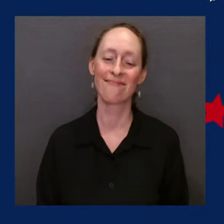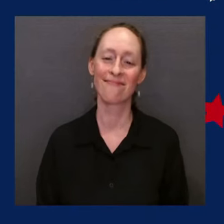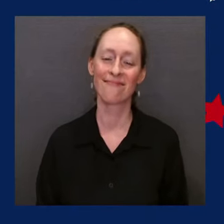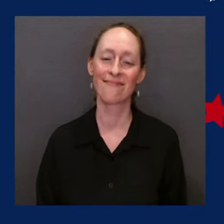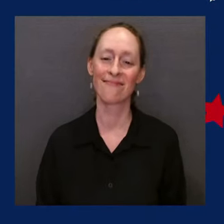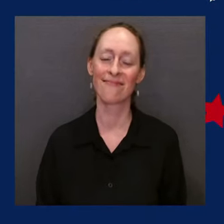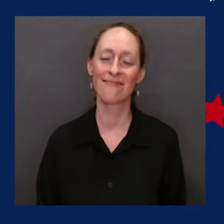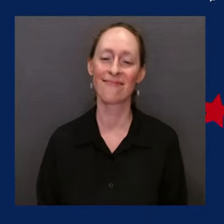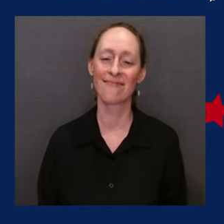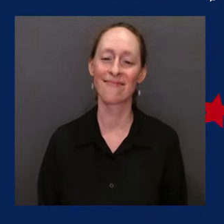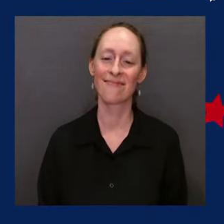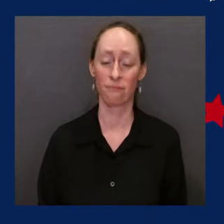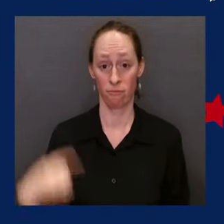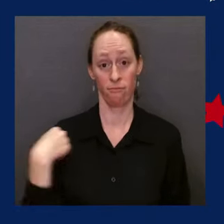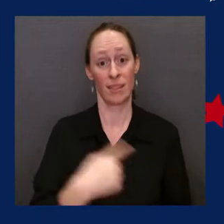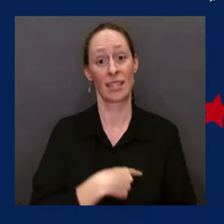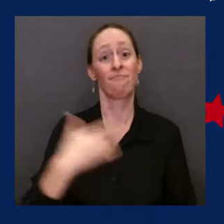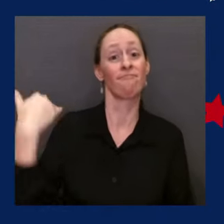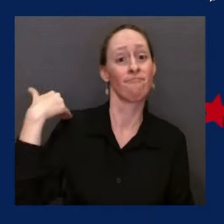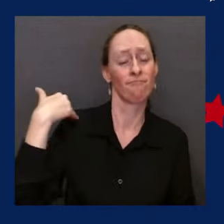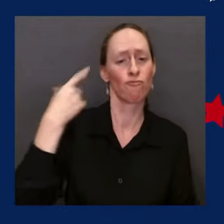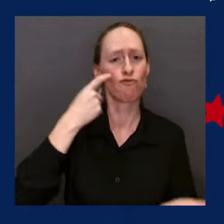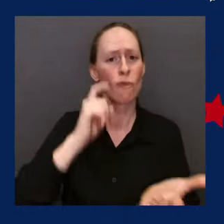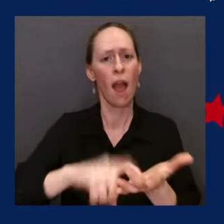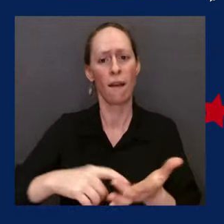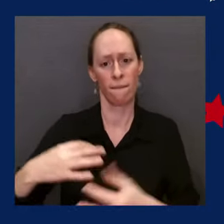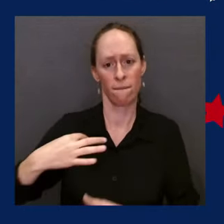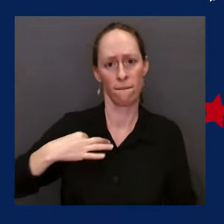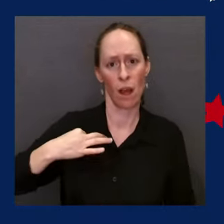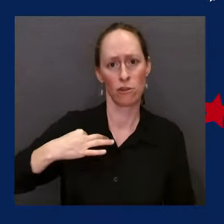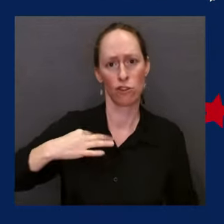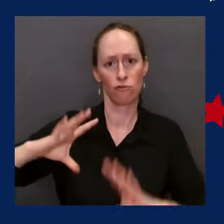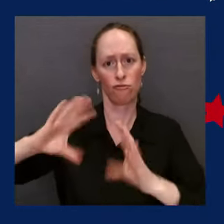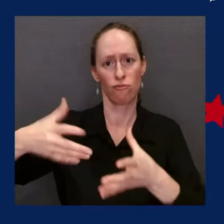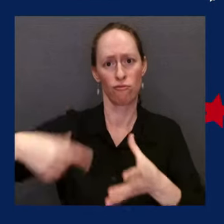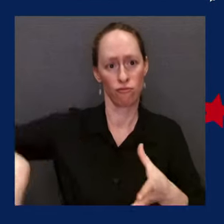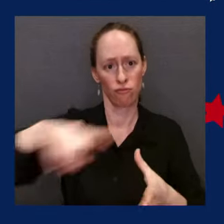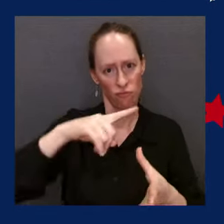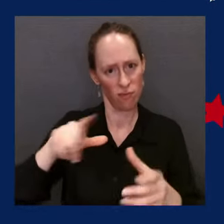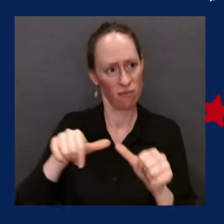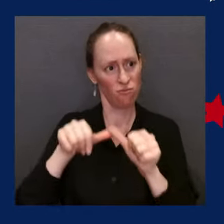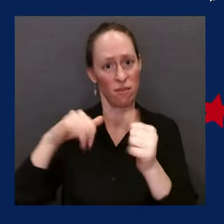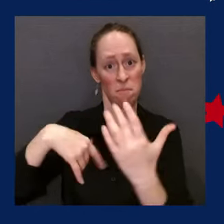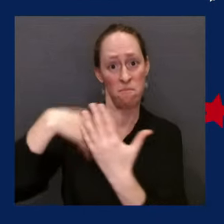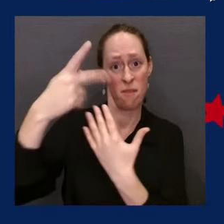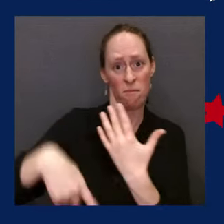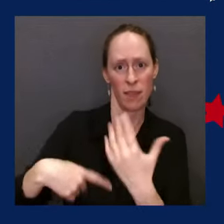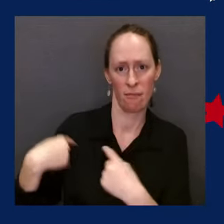Fifty years. Seventy-fifth anniversary of desegregating the military.